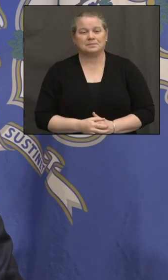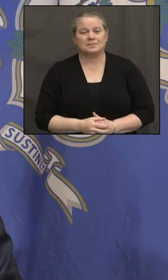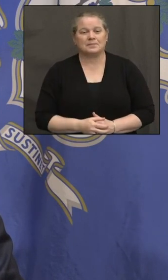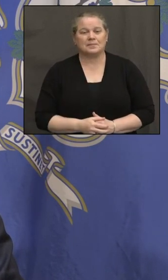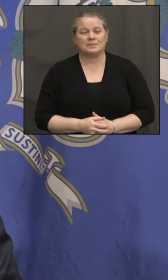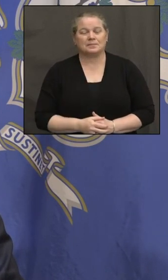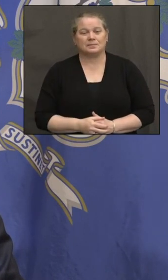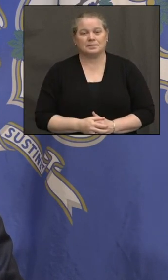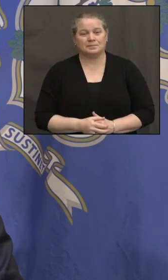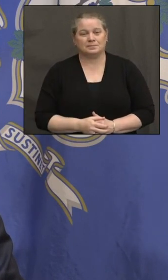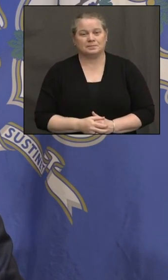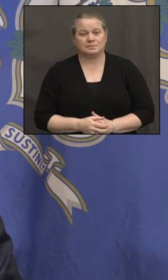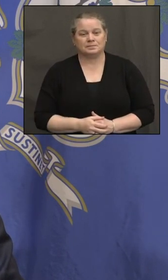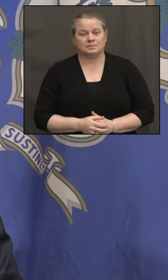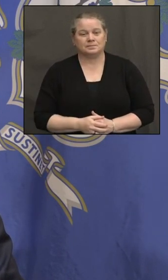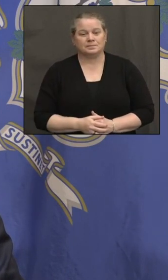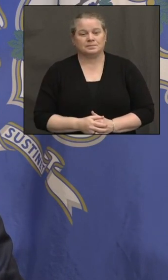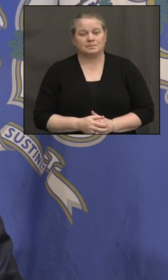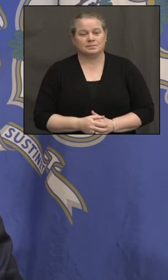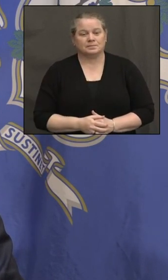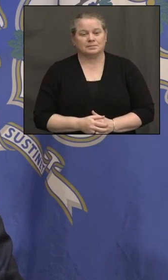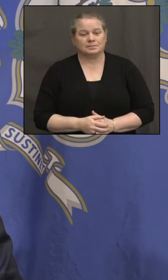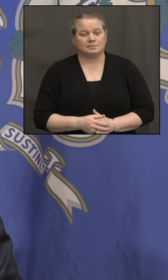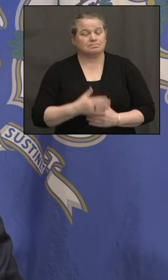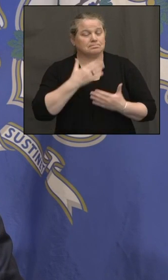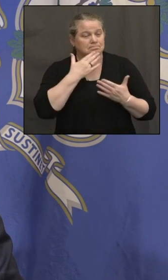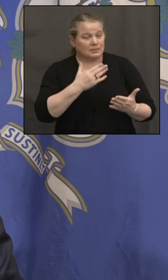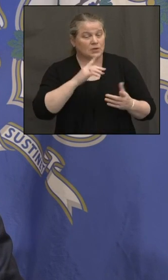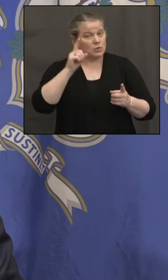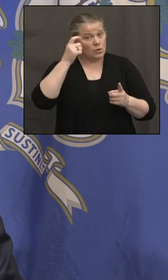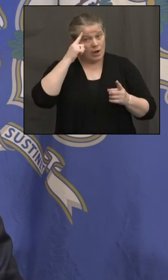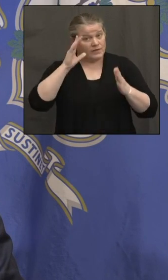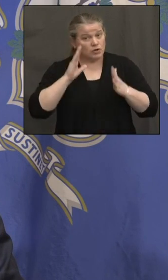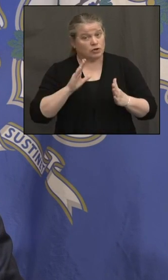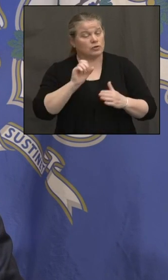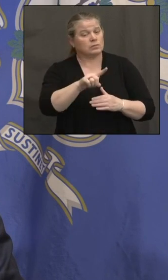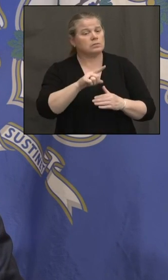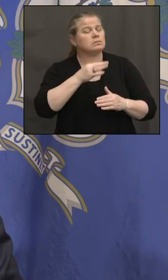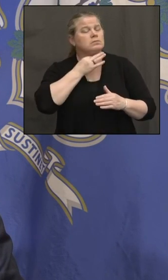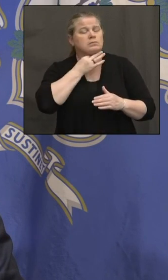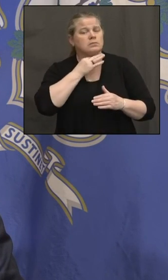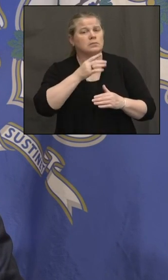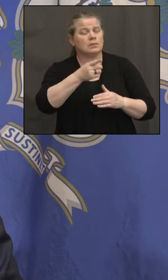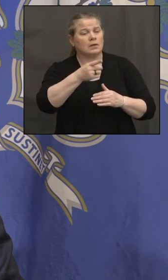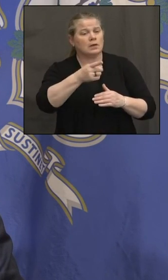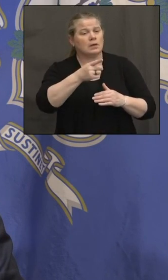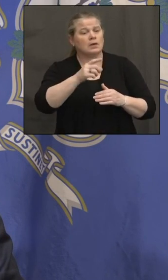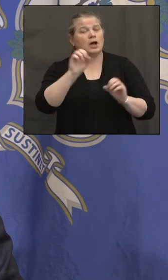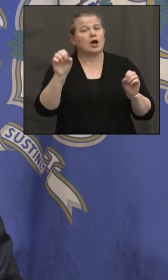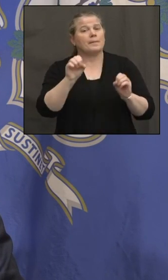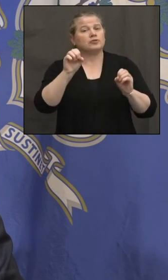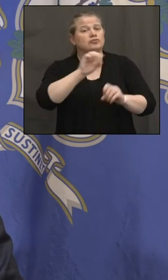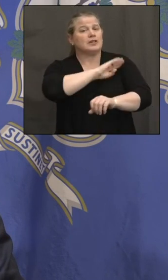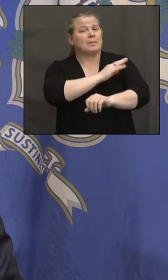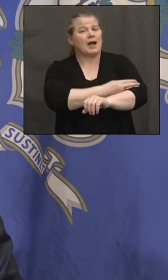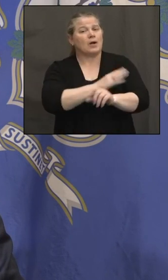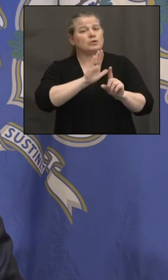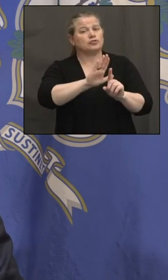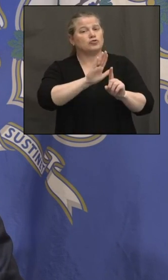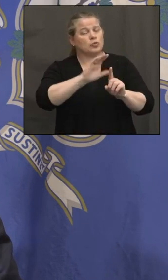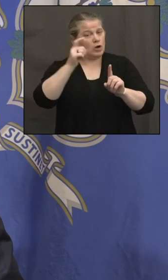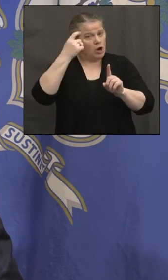Thanks, Max. Uh, governor, any change or news on the extension of the emergency powers, executive order front.